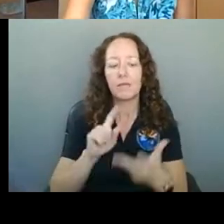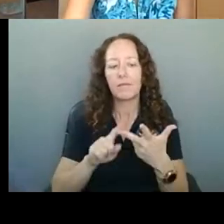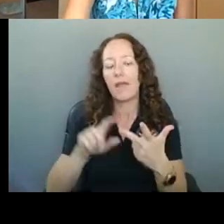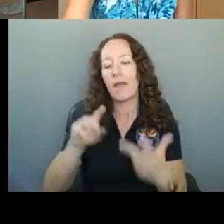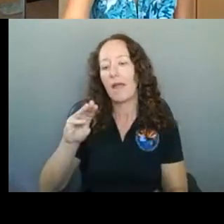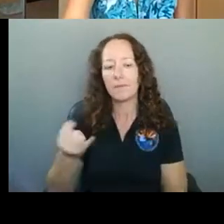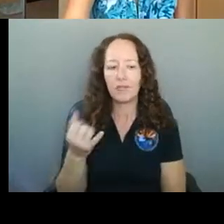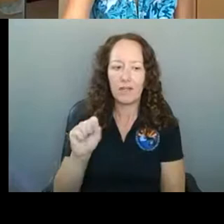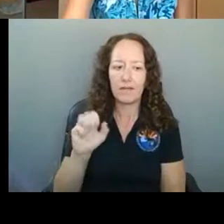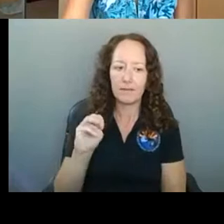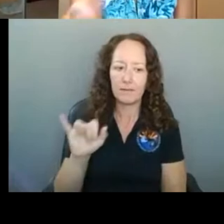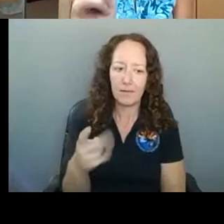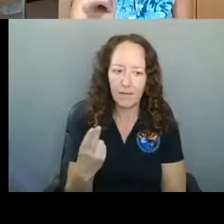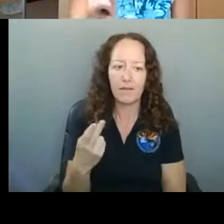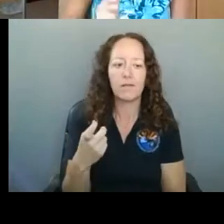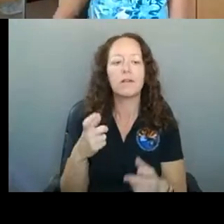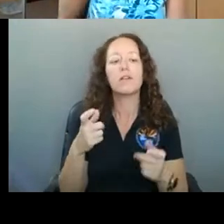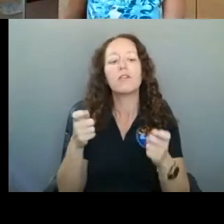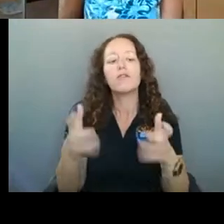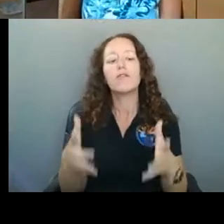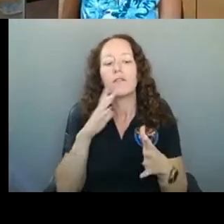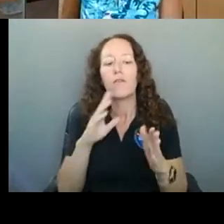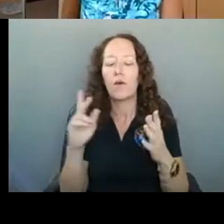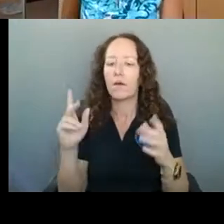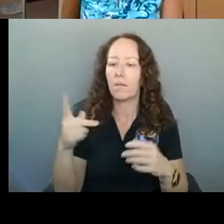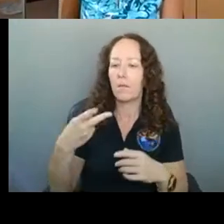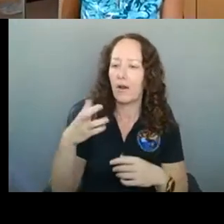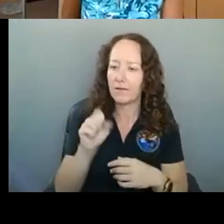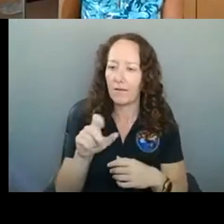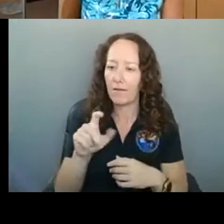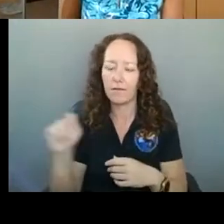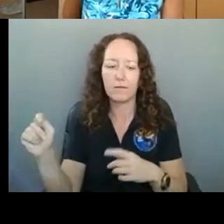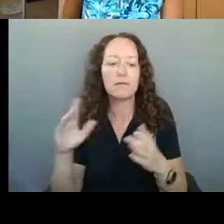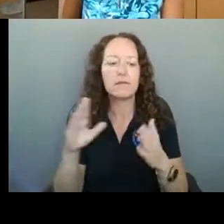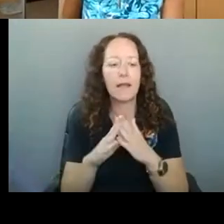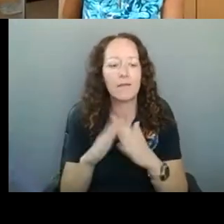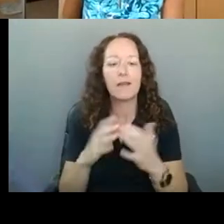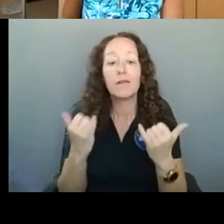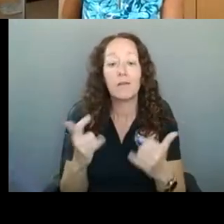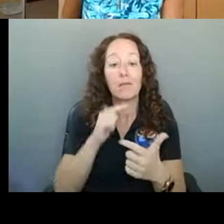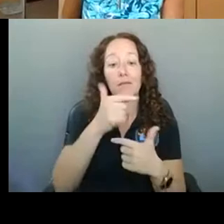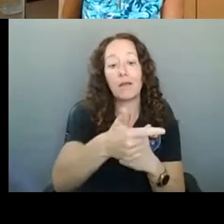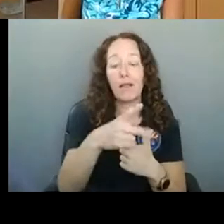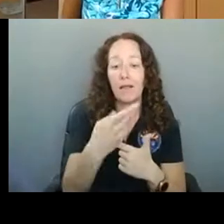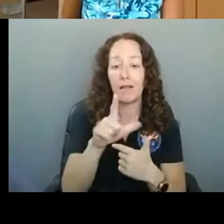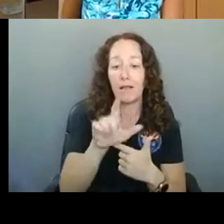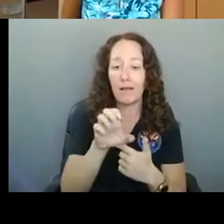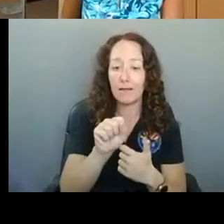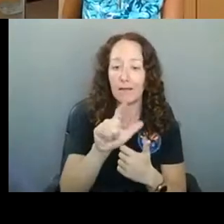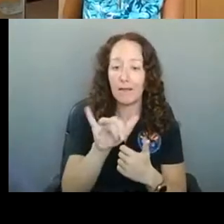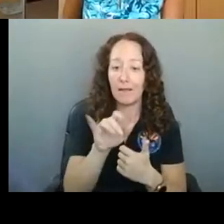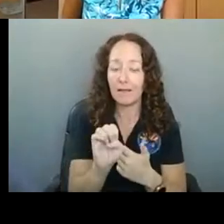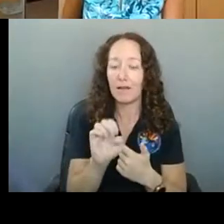and thanks for all you do every day for our county and especially for the City of Prescott. So let's take it away.